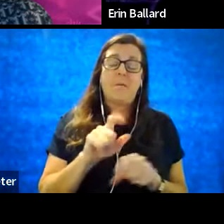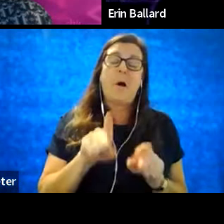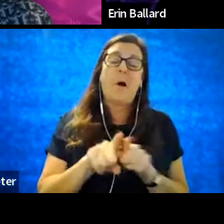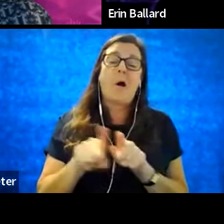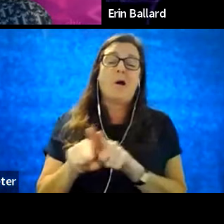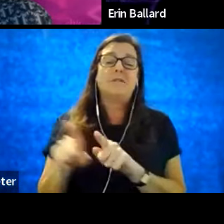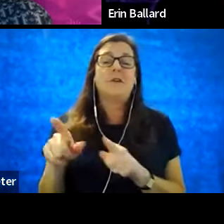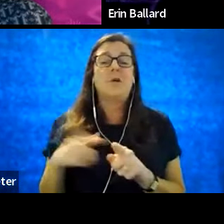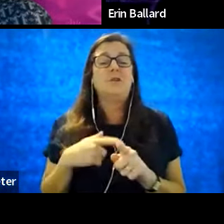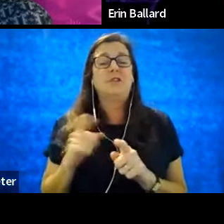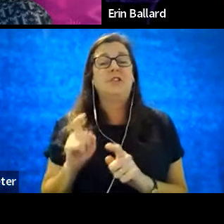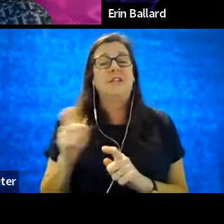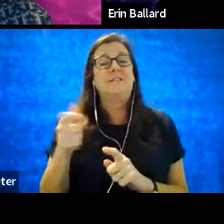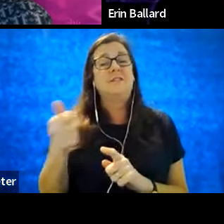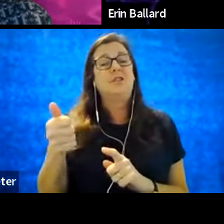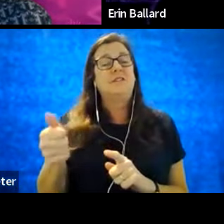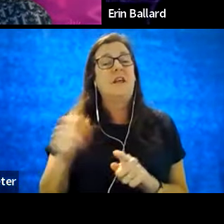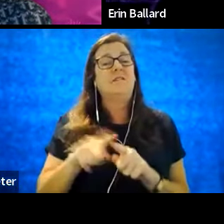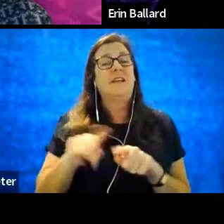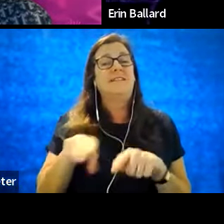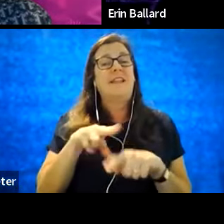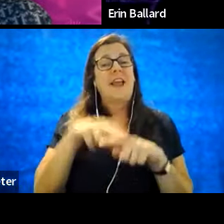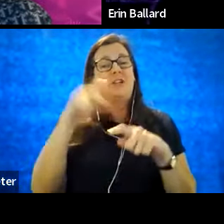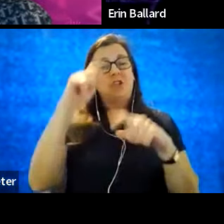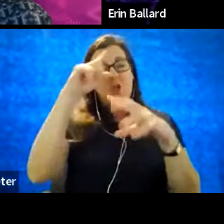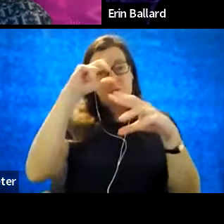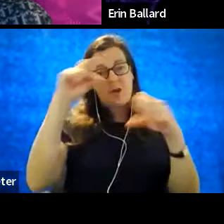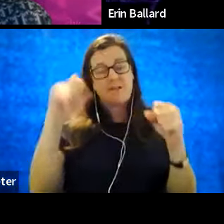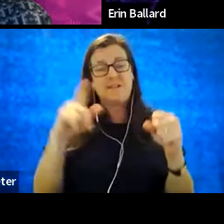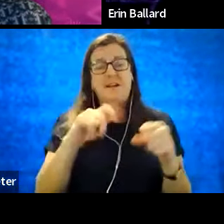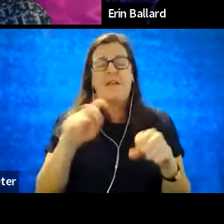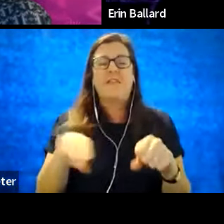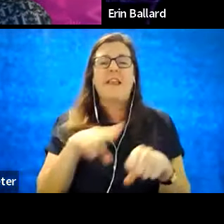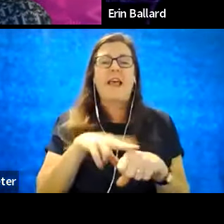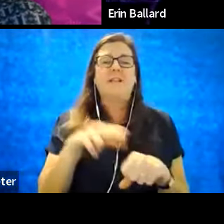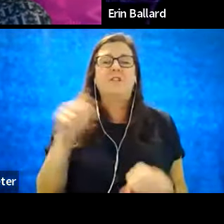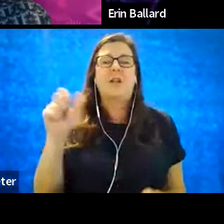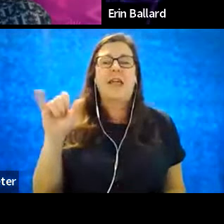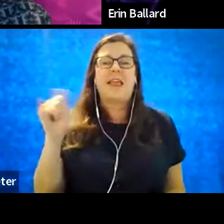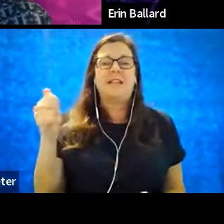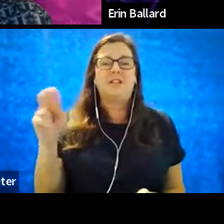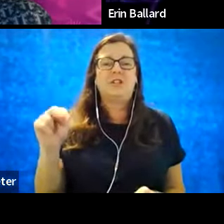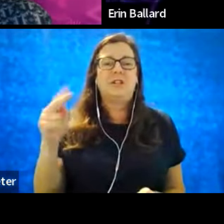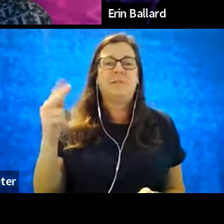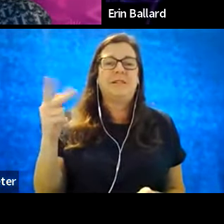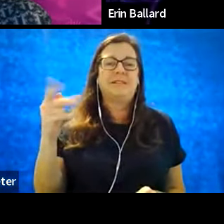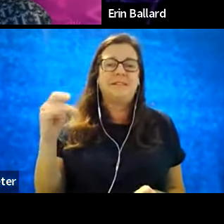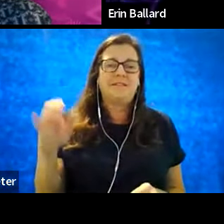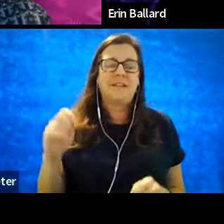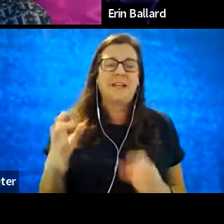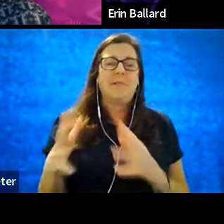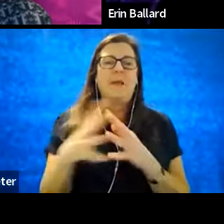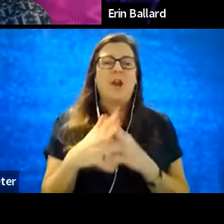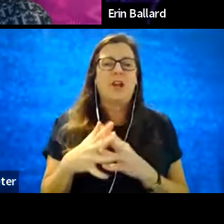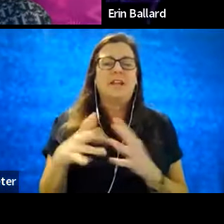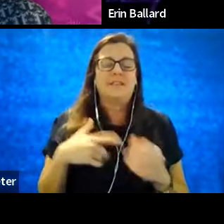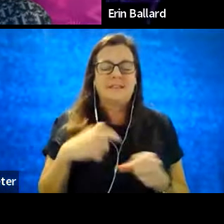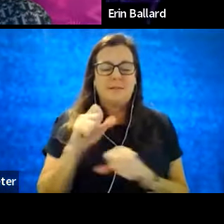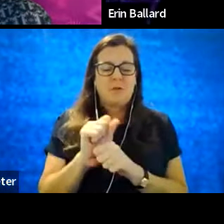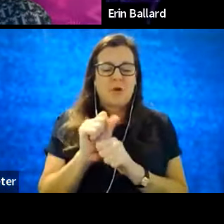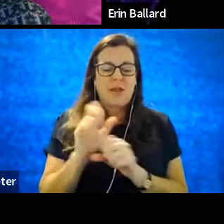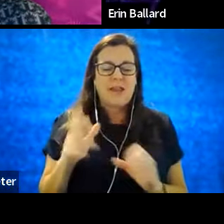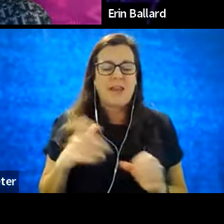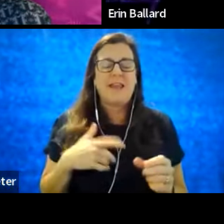given of herself as the national president of the National Asian and Pacific Americans Employee Association.